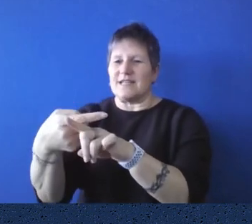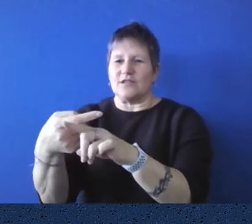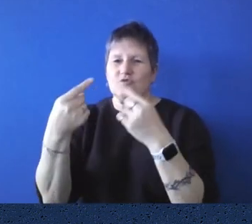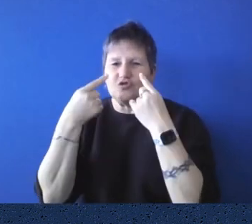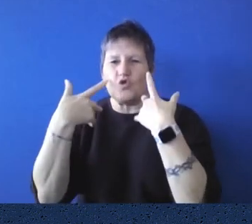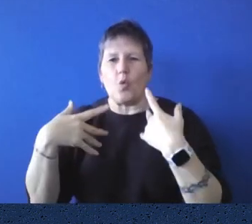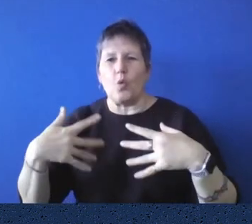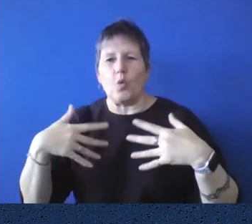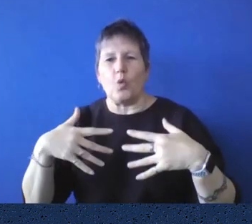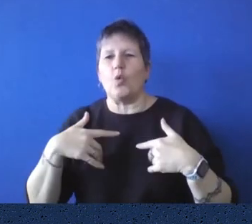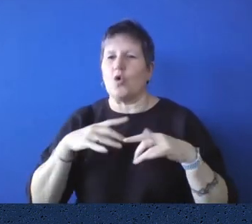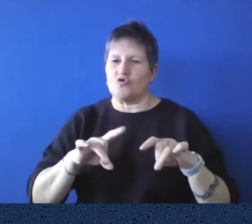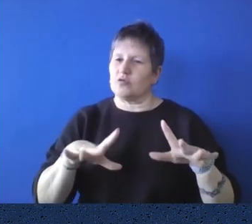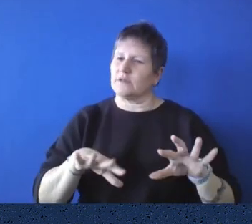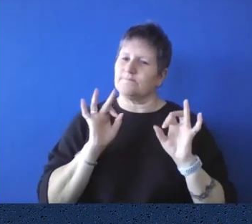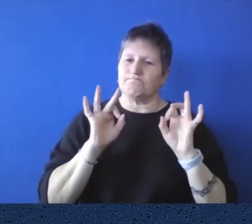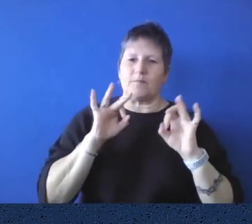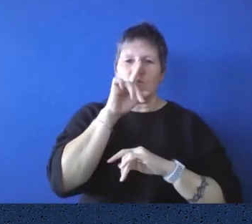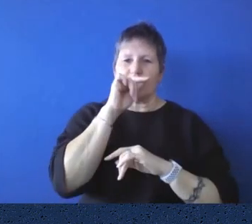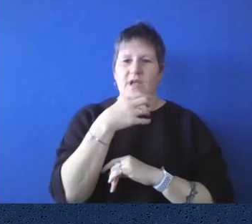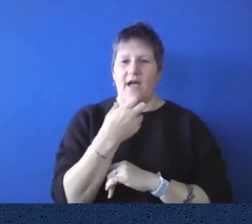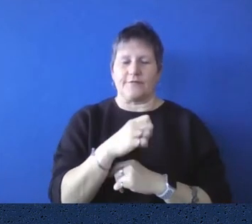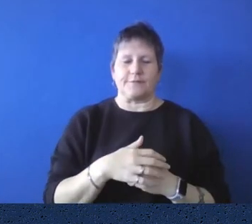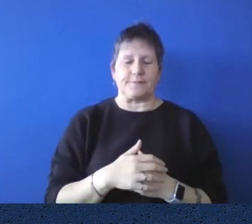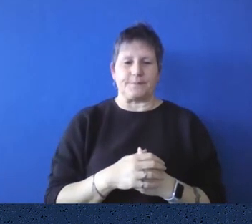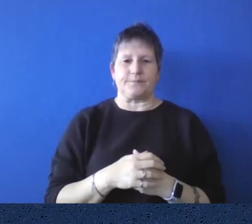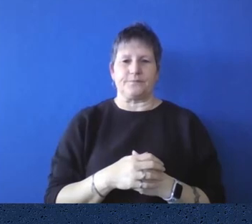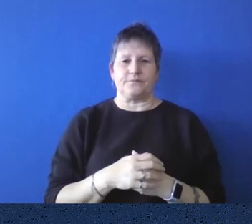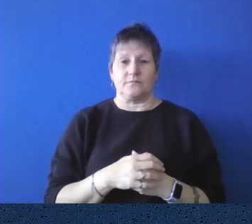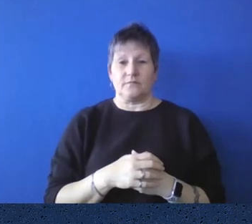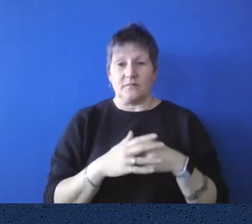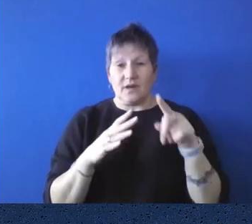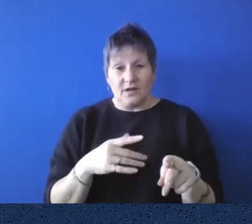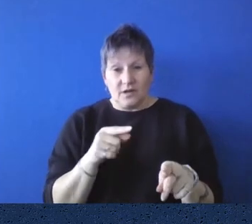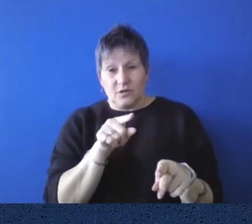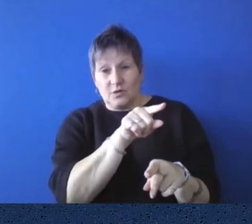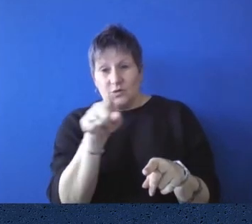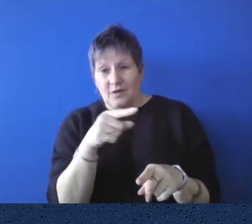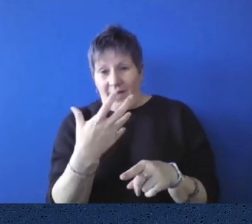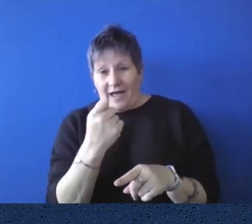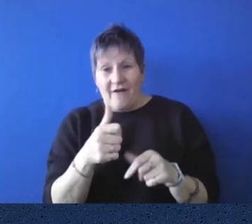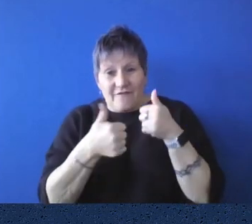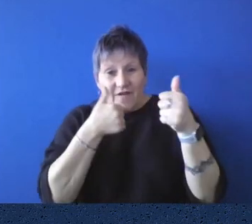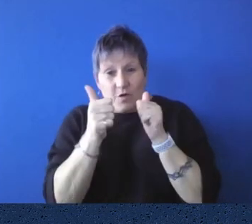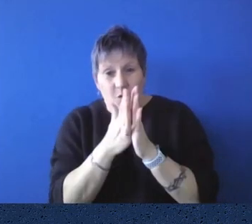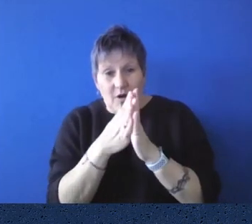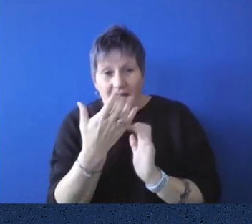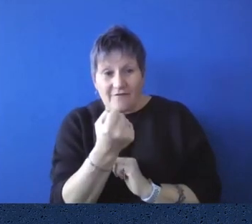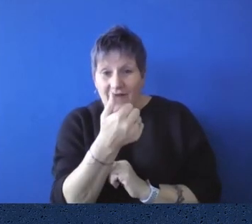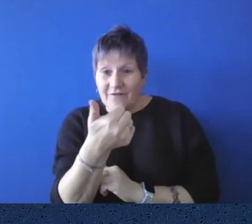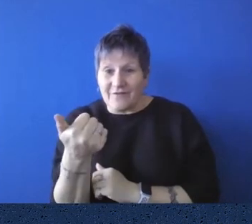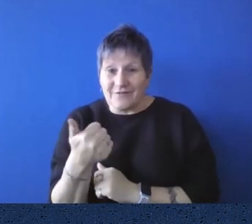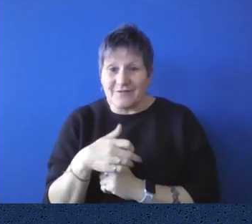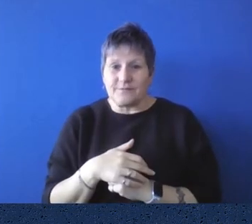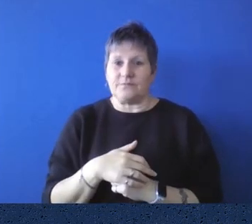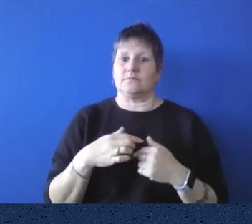1800s. Yeah. And is there, as a librarian, is there a favorite book that you have? I can't tell you